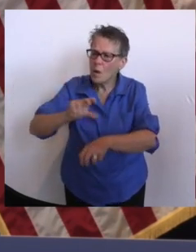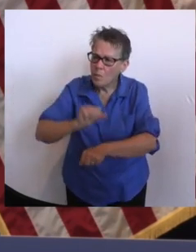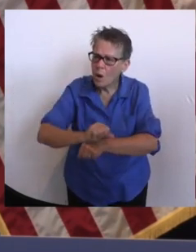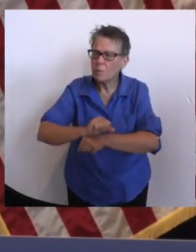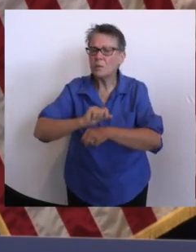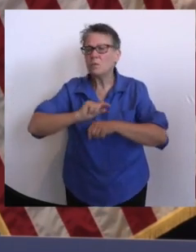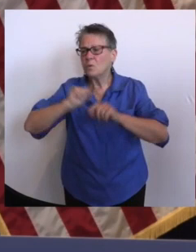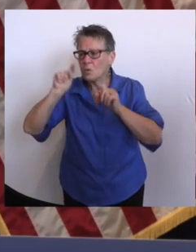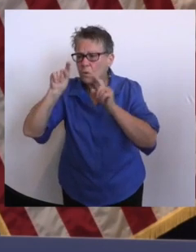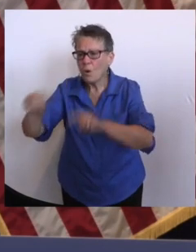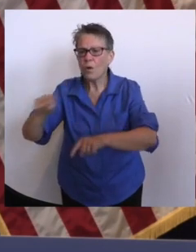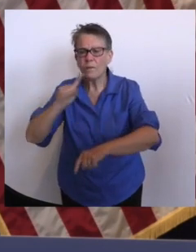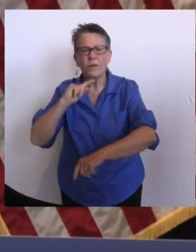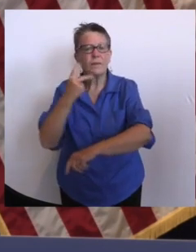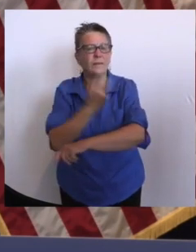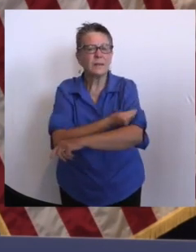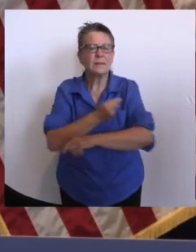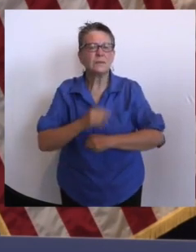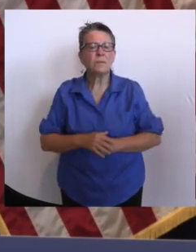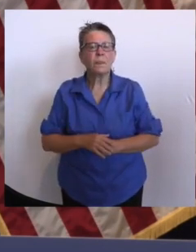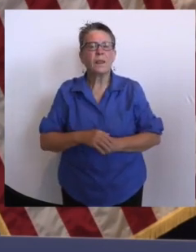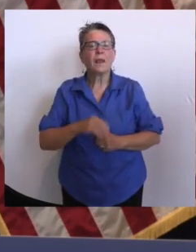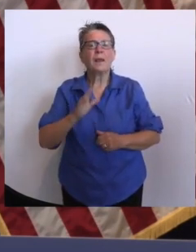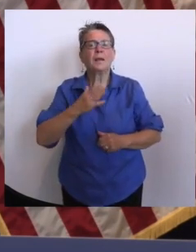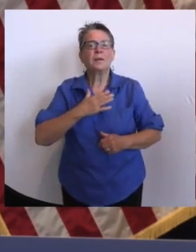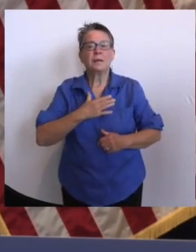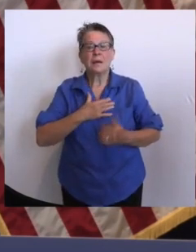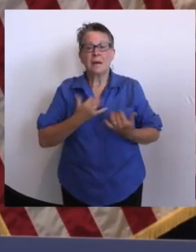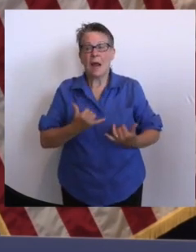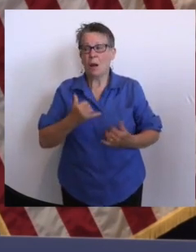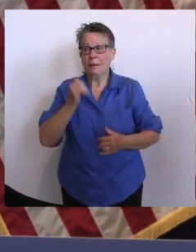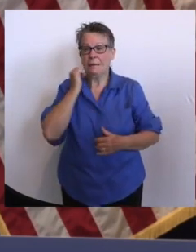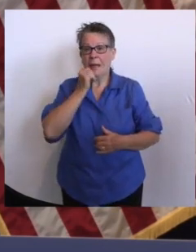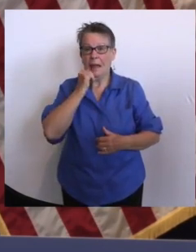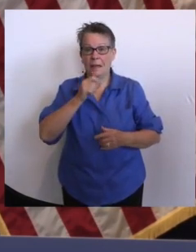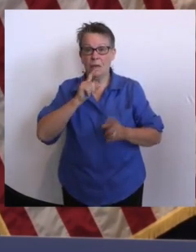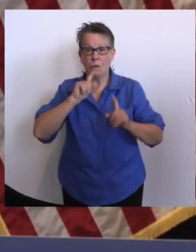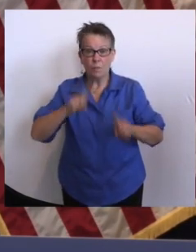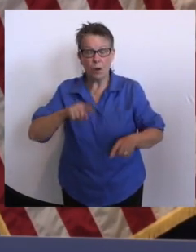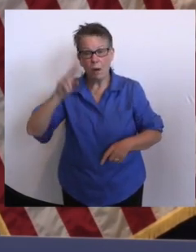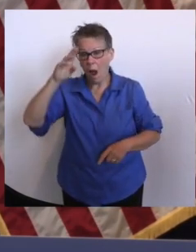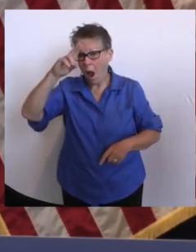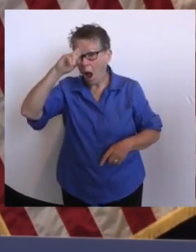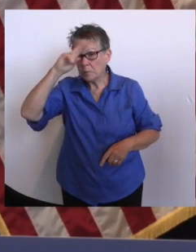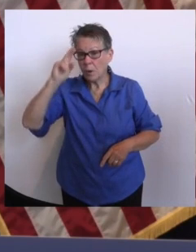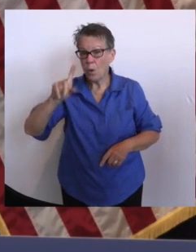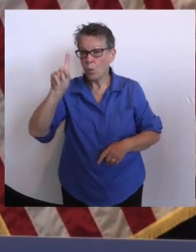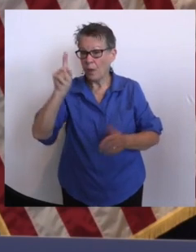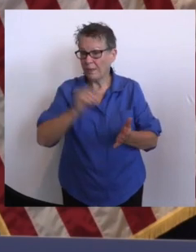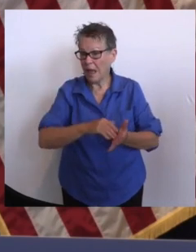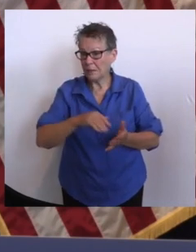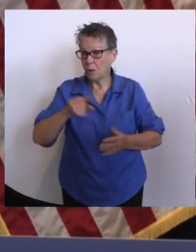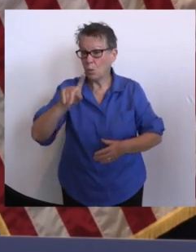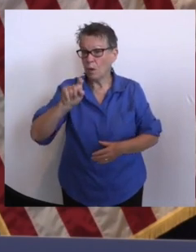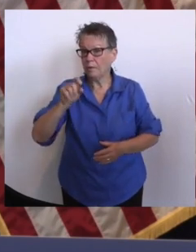Moving on to my daily report, as the governor shared our hospitals reported 1,114 hospitalizations of COVID